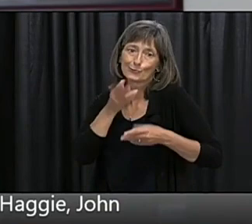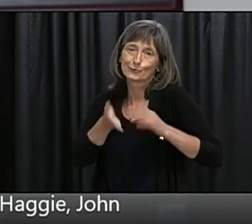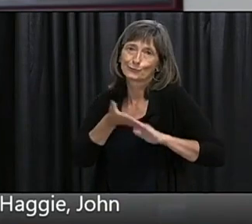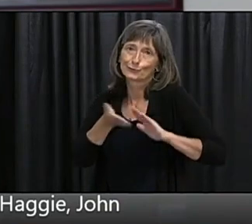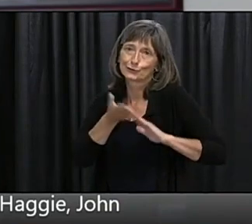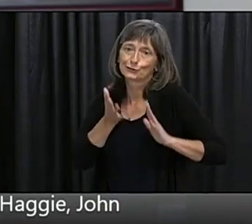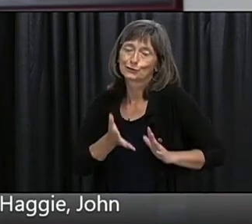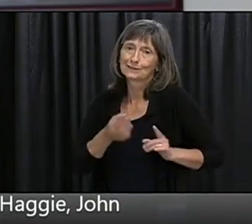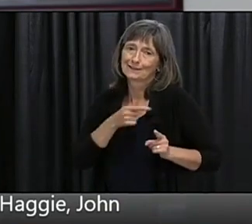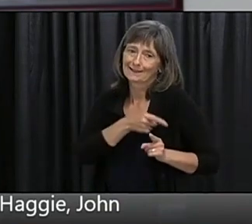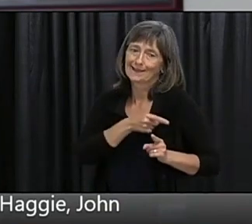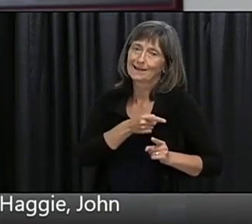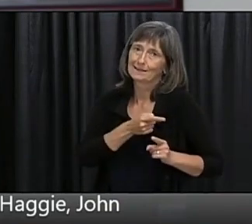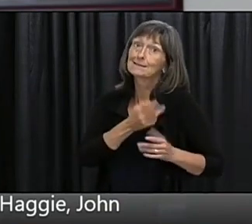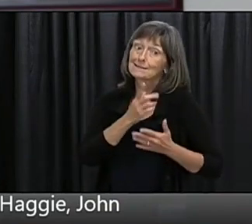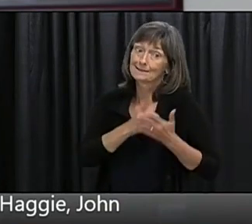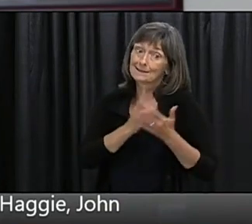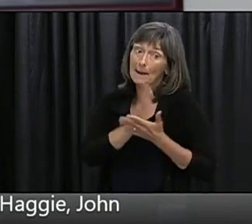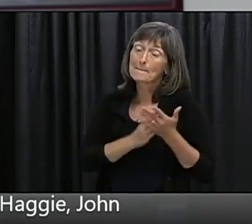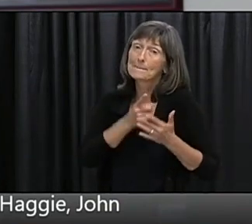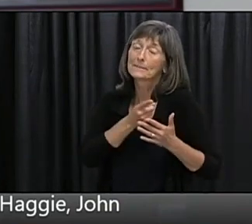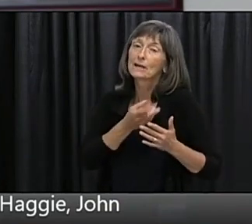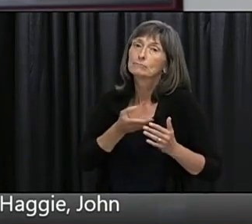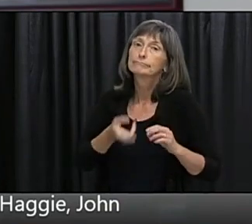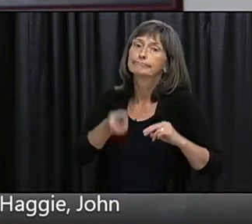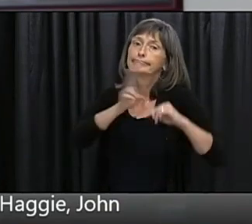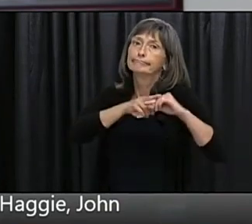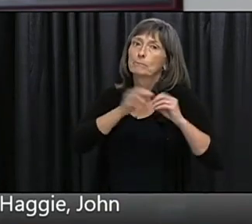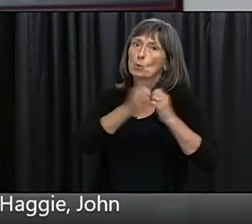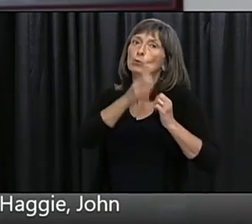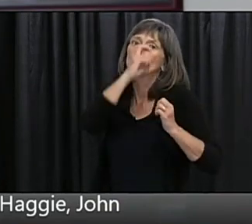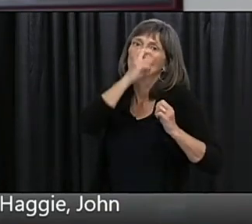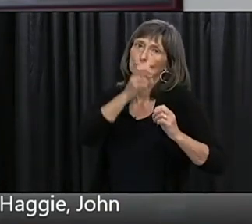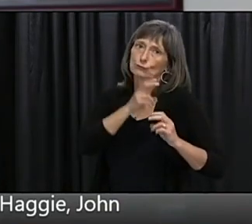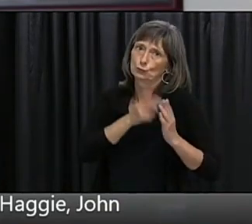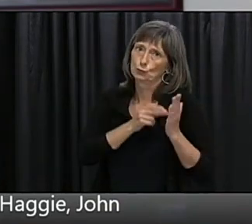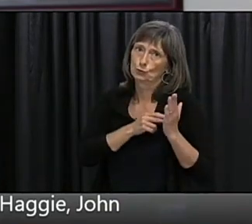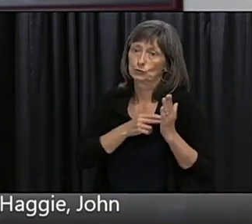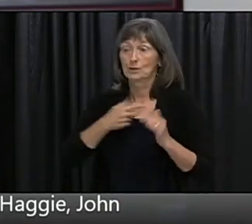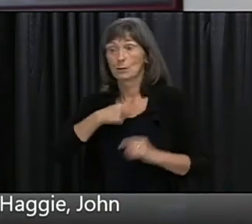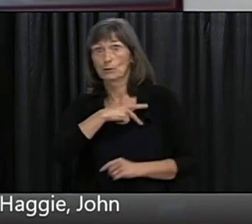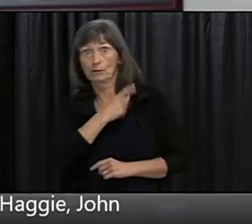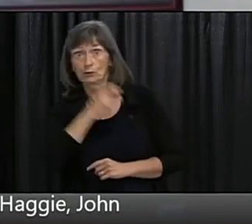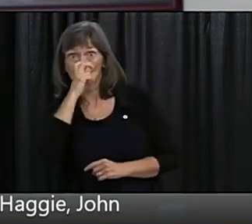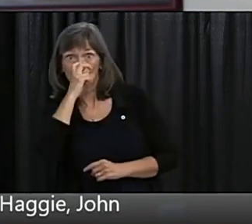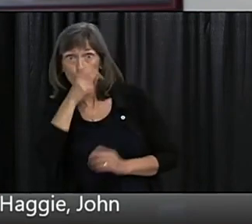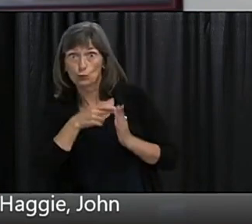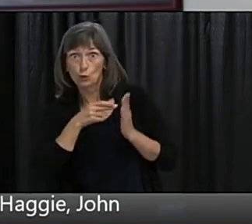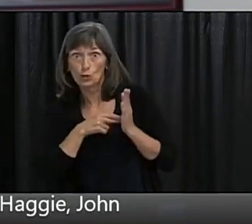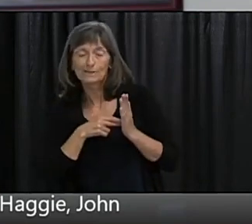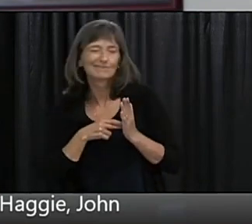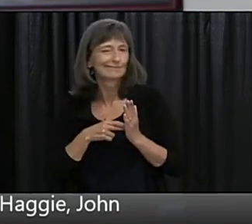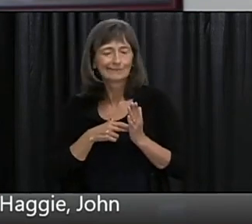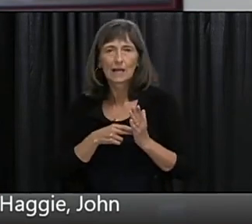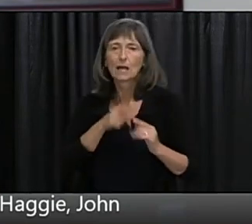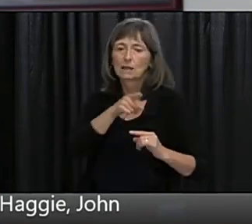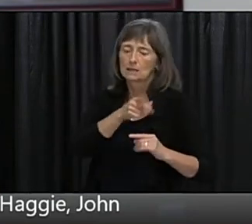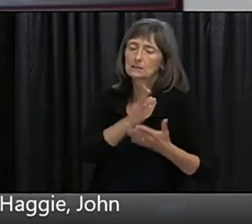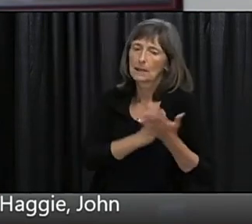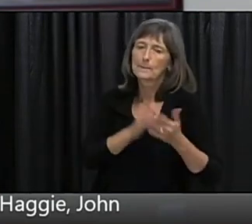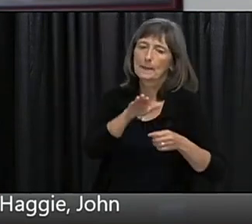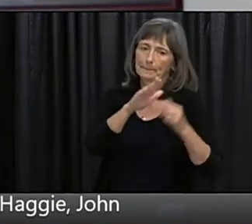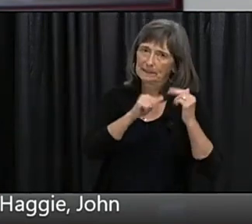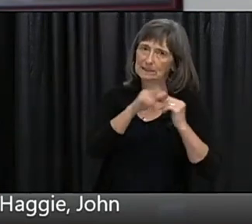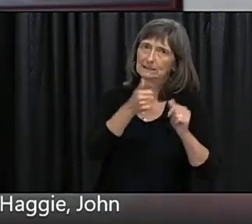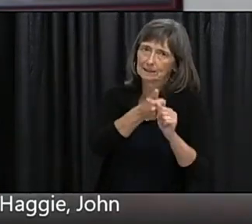them are actually layering on further requirements on top of what we do for seniors in long-term care or regional health